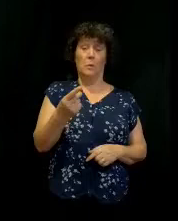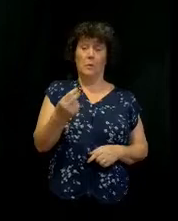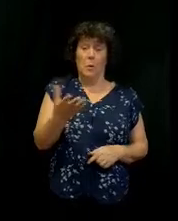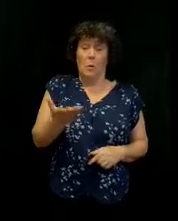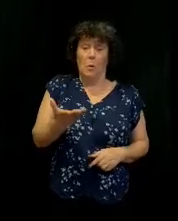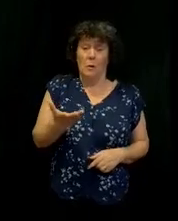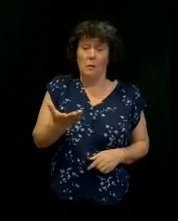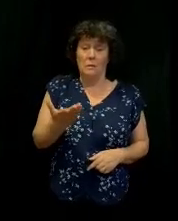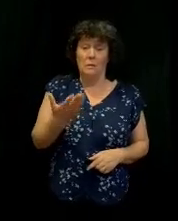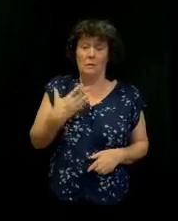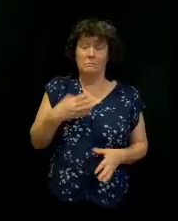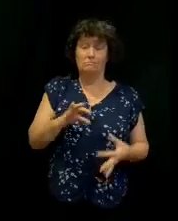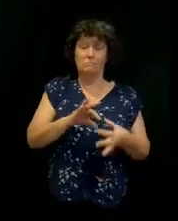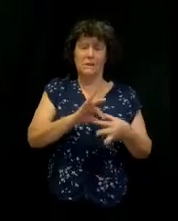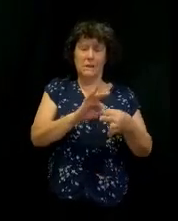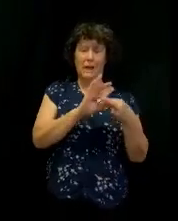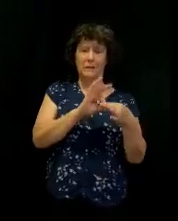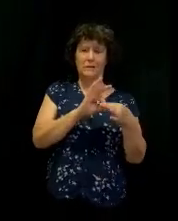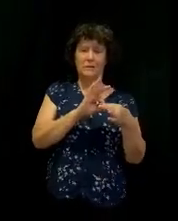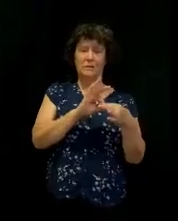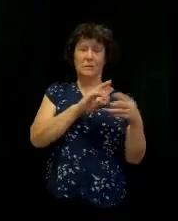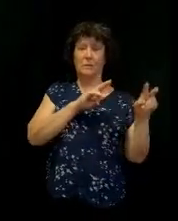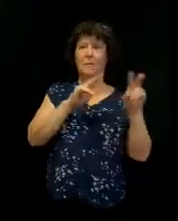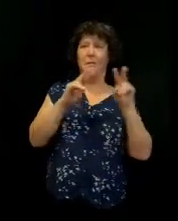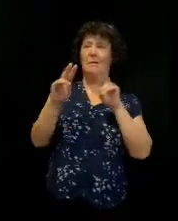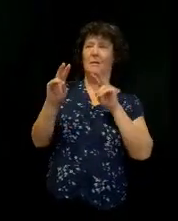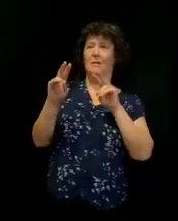Don't let the enemy talk you out of your worship.